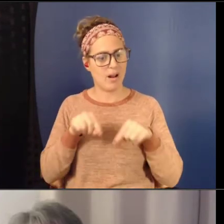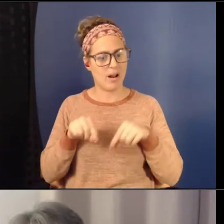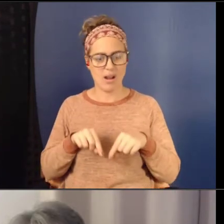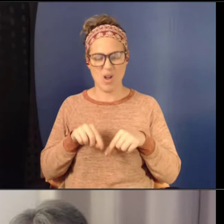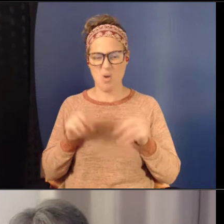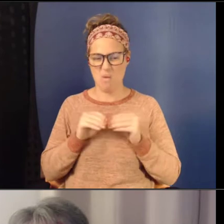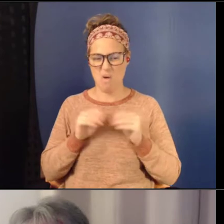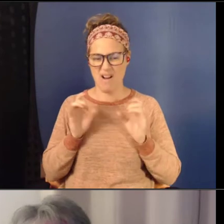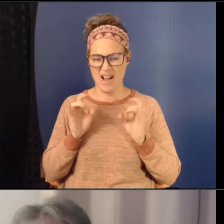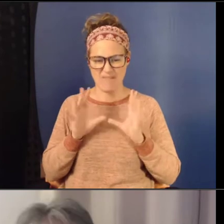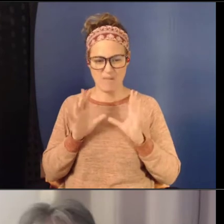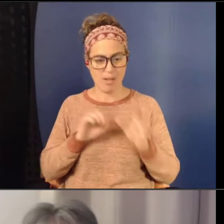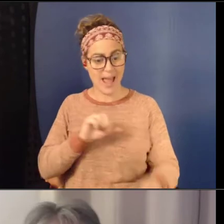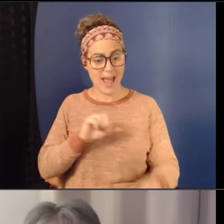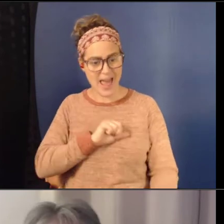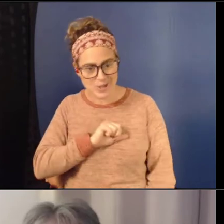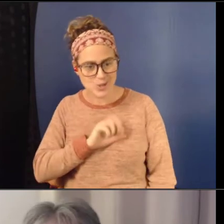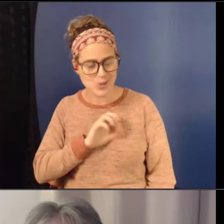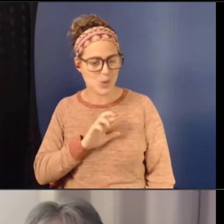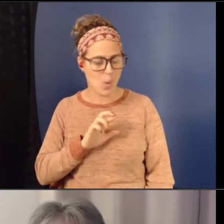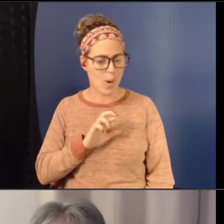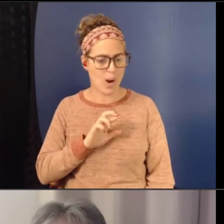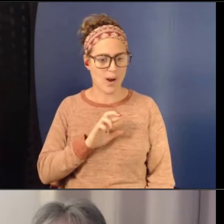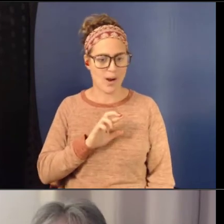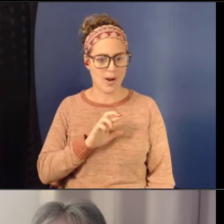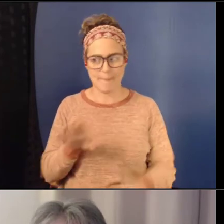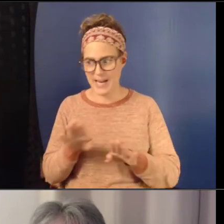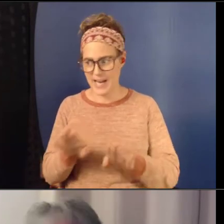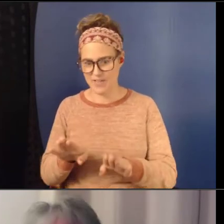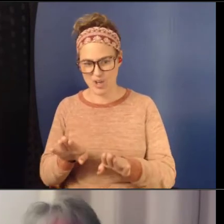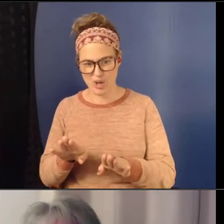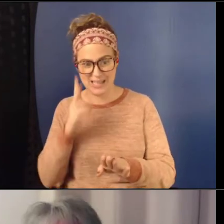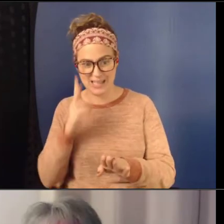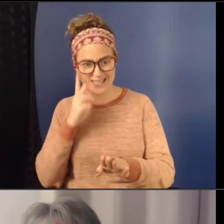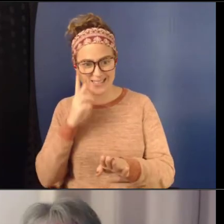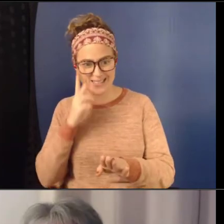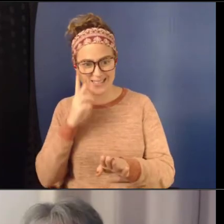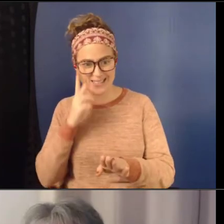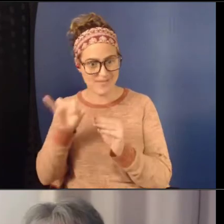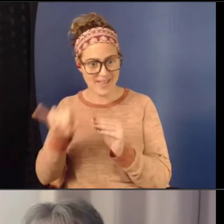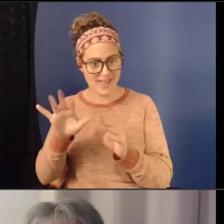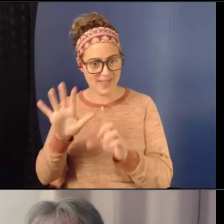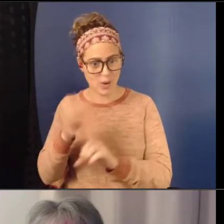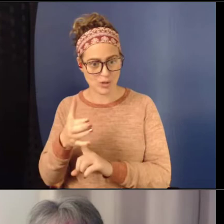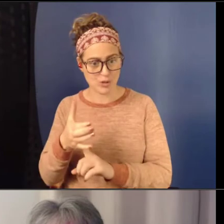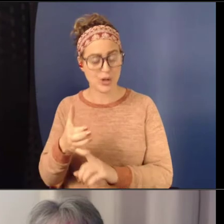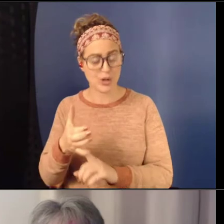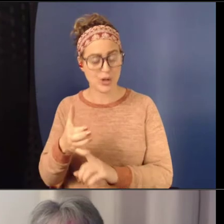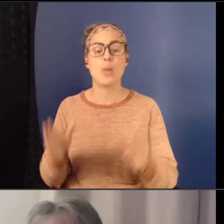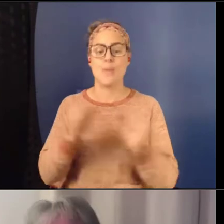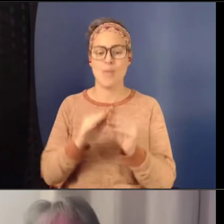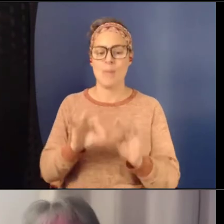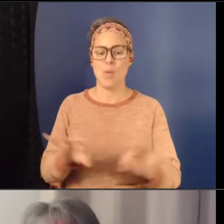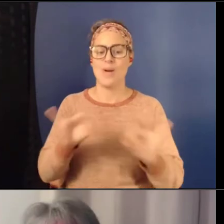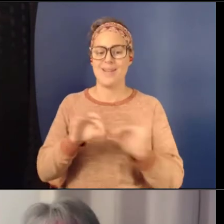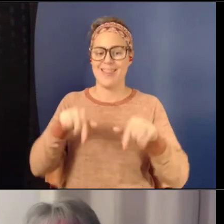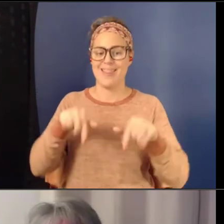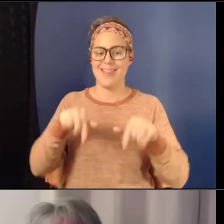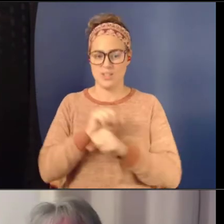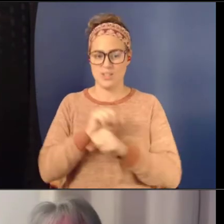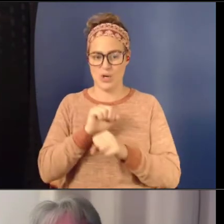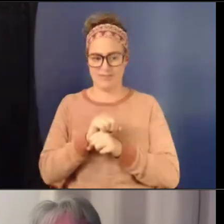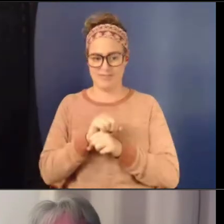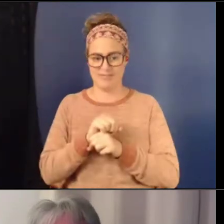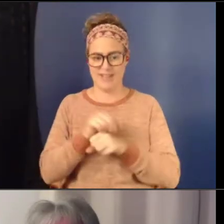and behaviors in our culture, the more important I think this work is, and that this is not the time